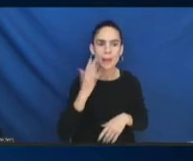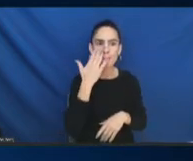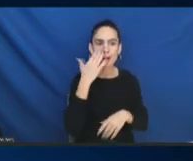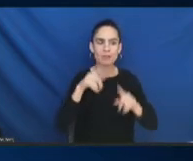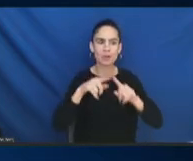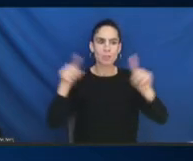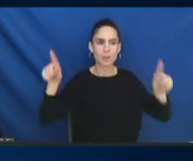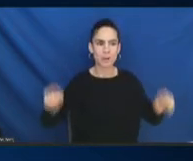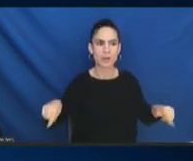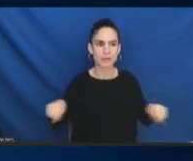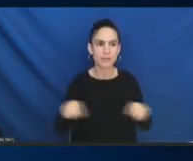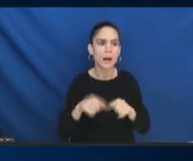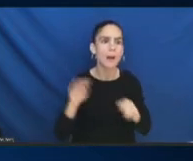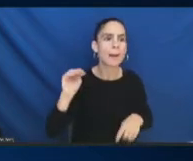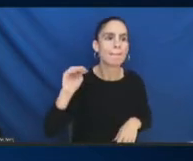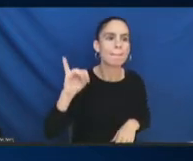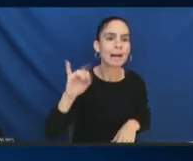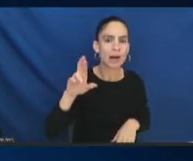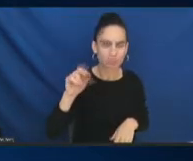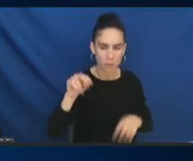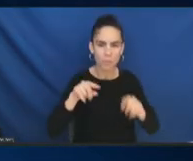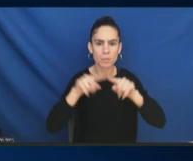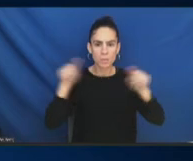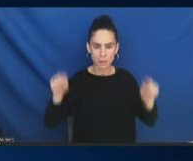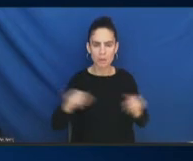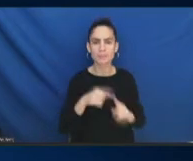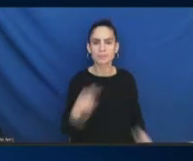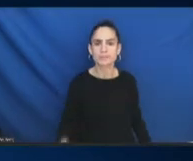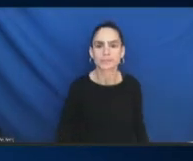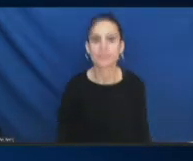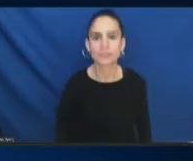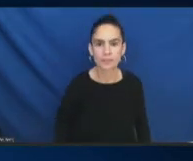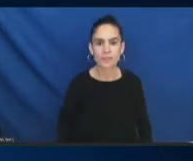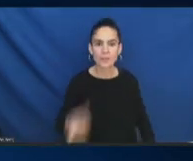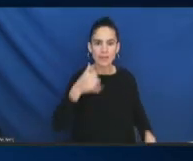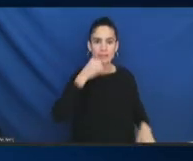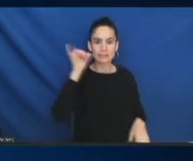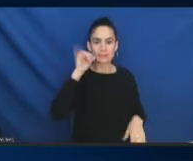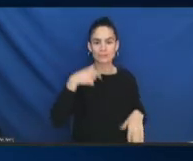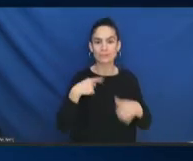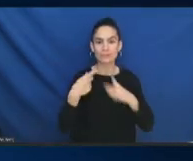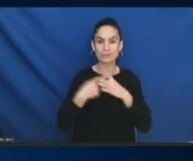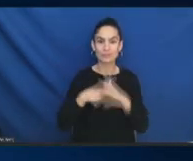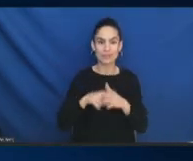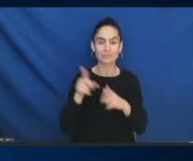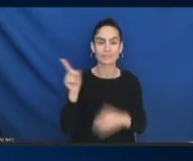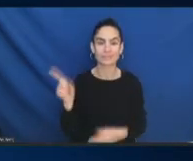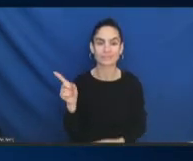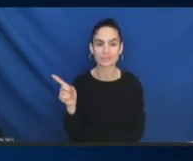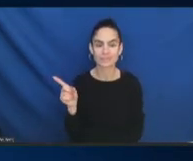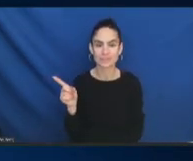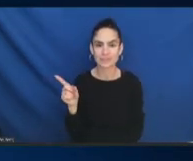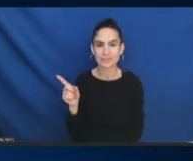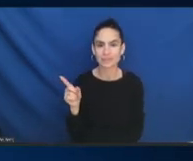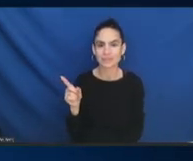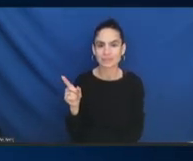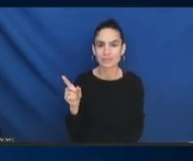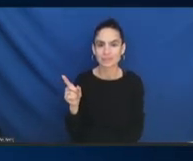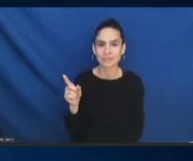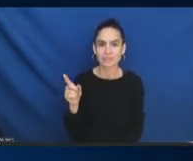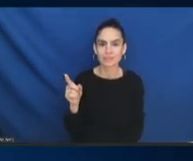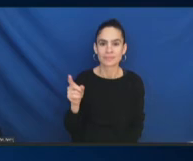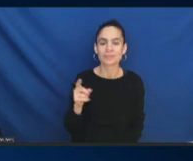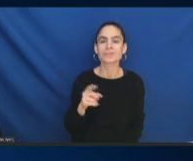and on items which commissioners would like additional information to inform recommendations. You see that